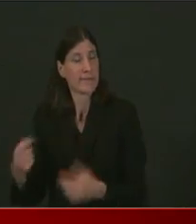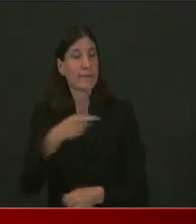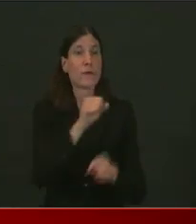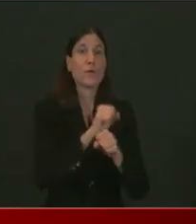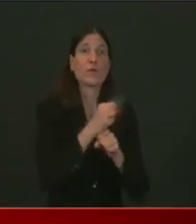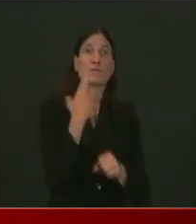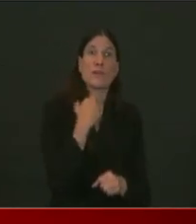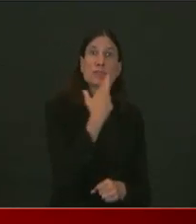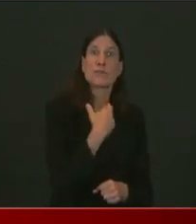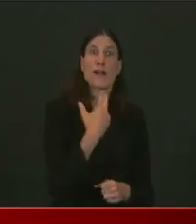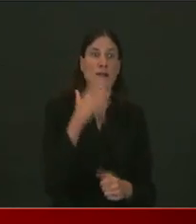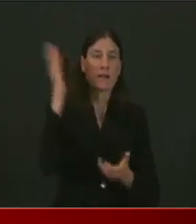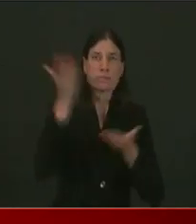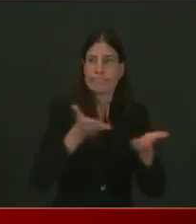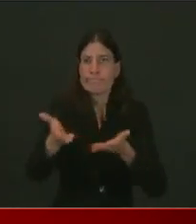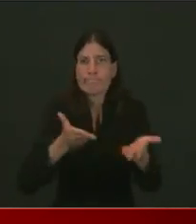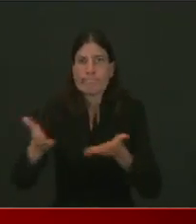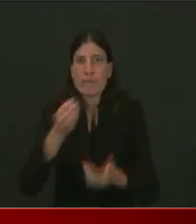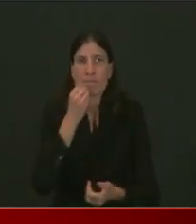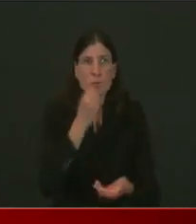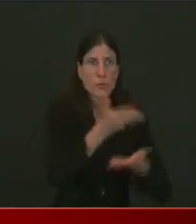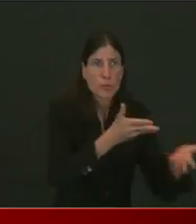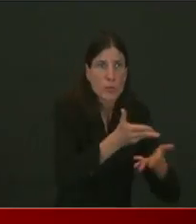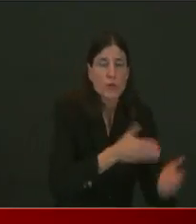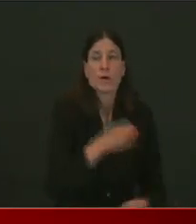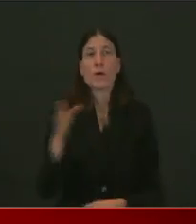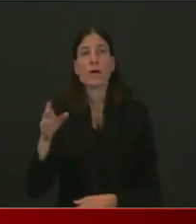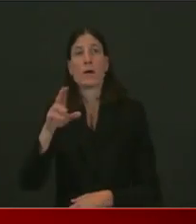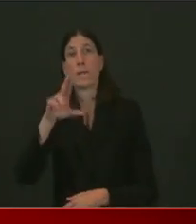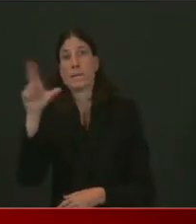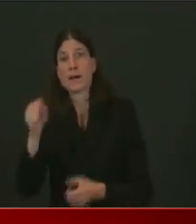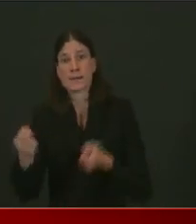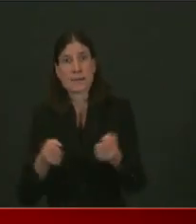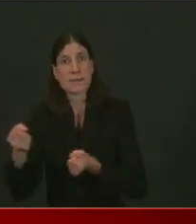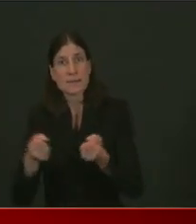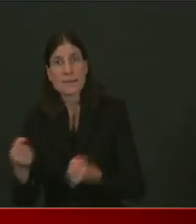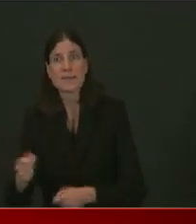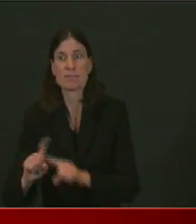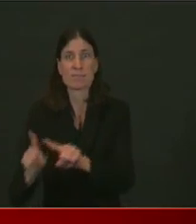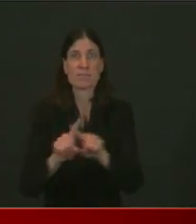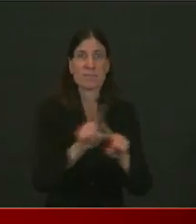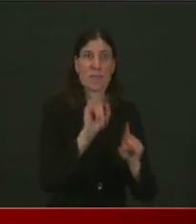announced a new system for testing close contact workers.